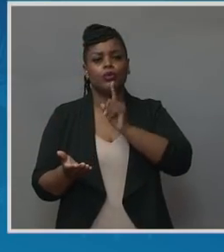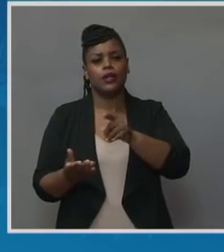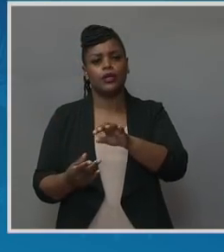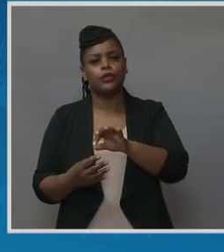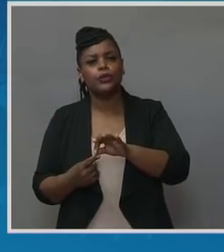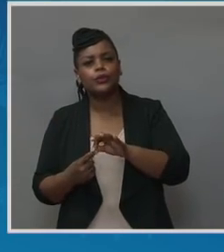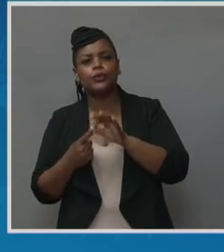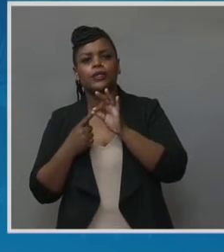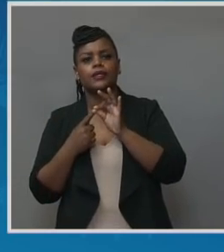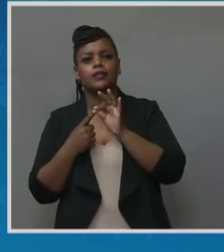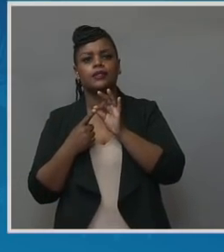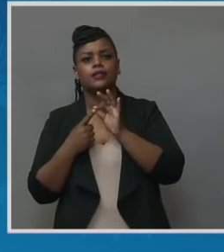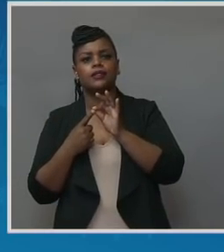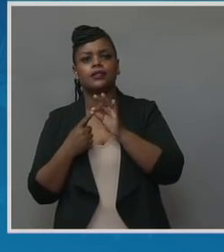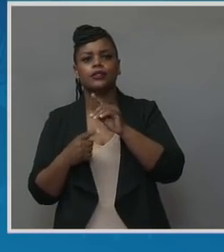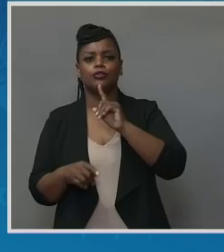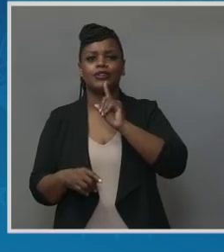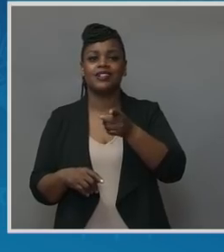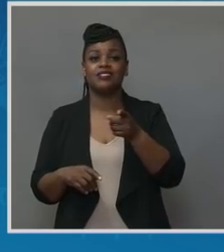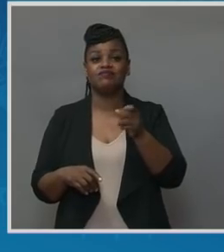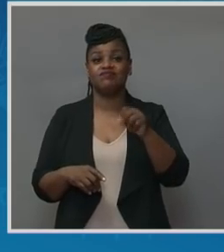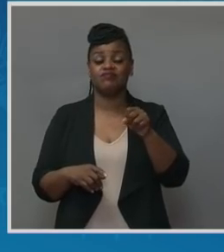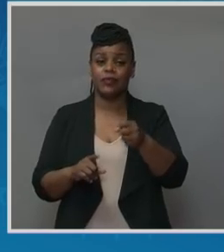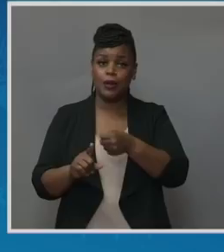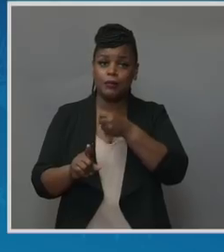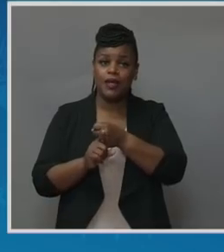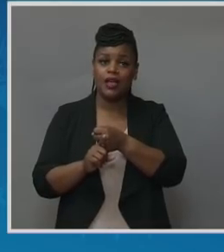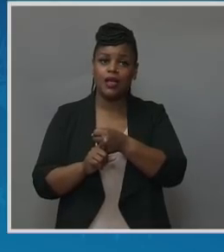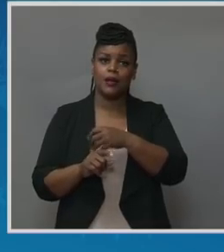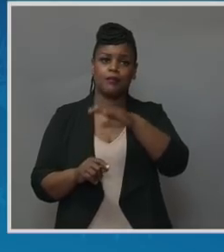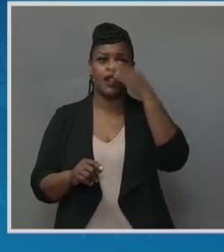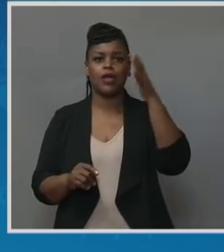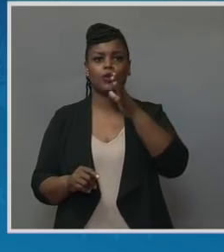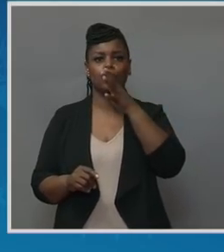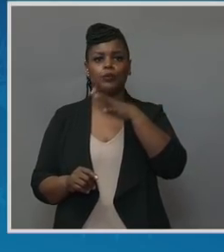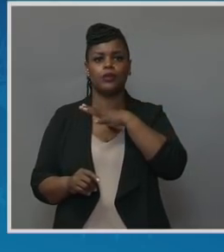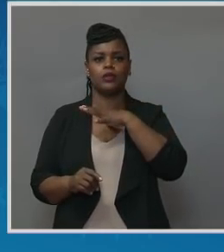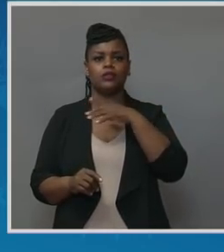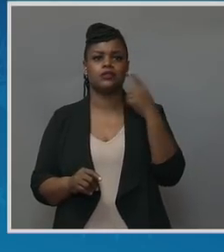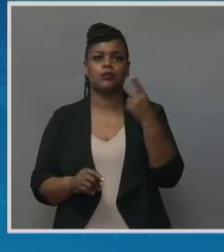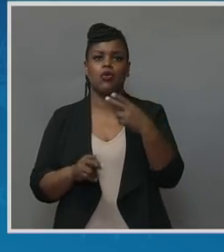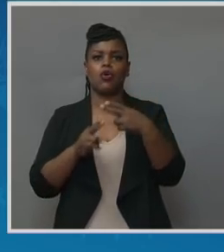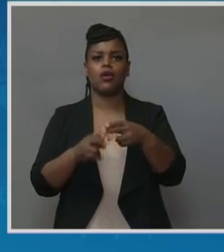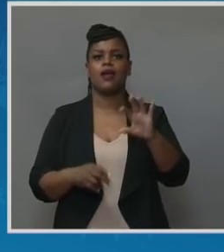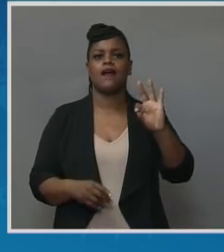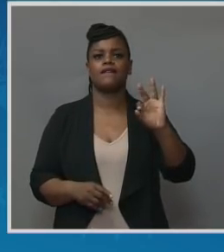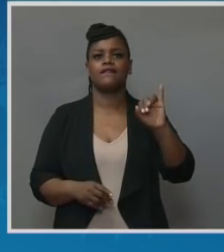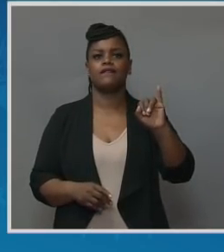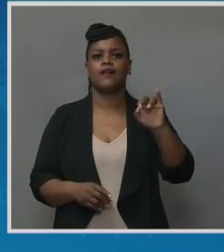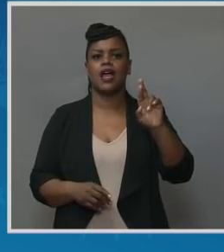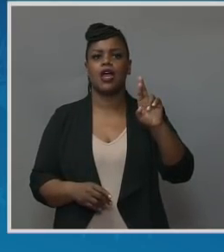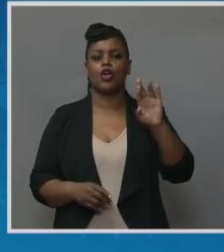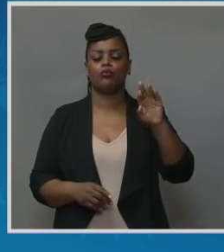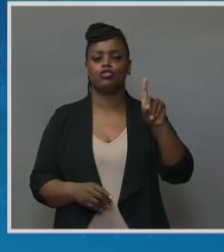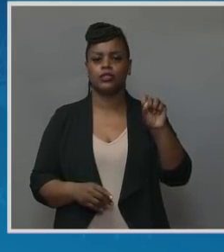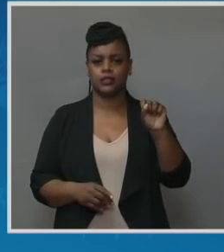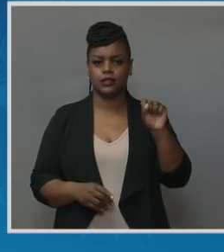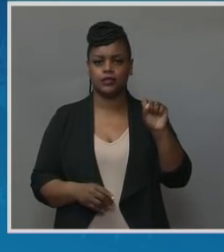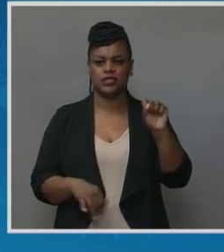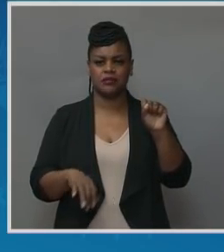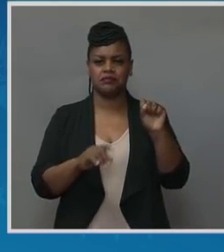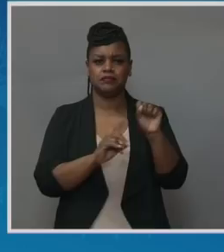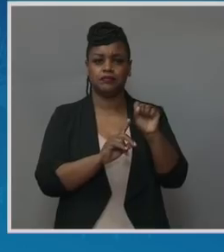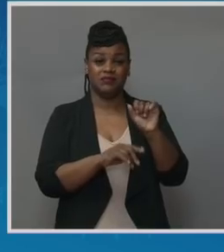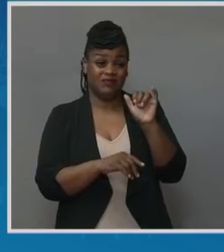disproportionately affects black women are fibroids, which can lead to maternal mortality, especially for black women.